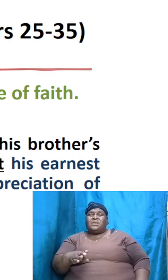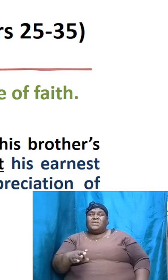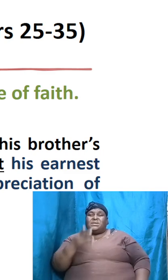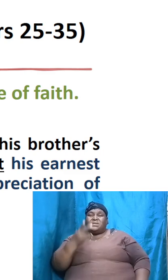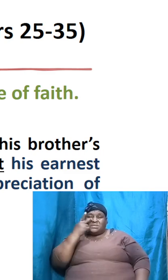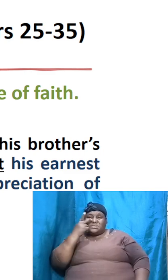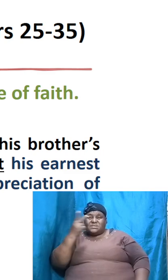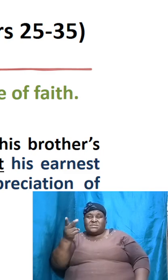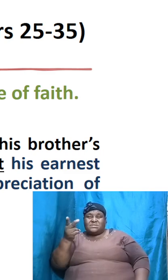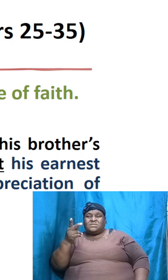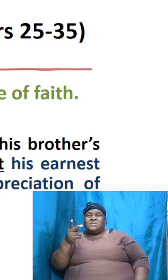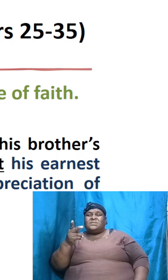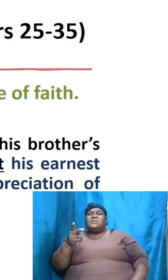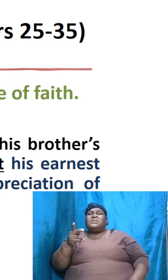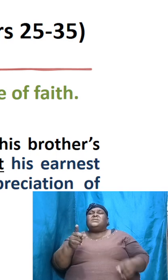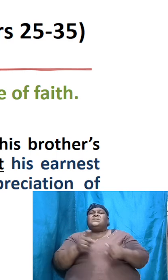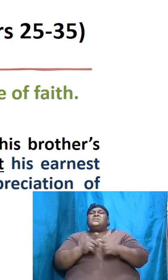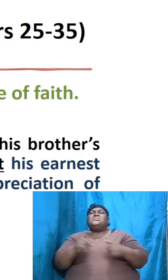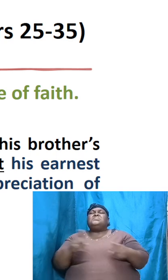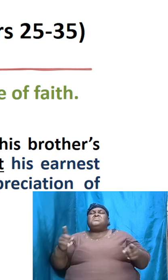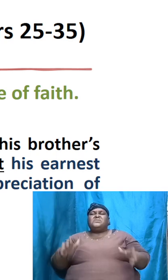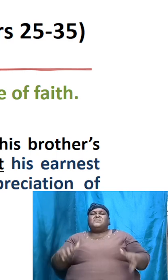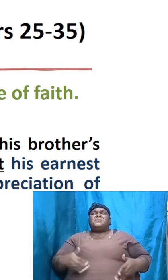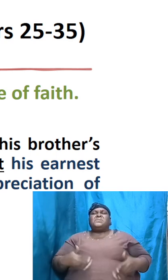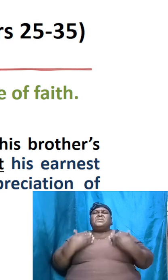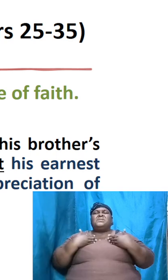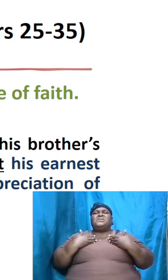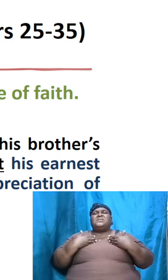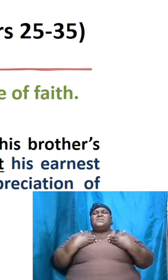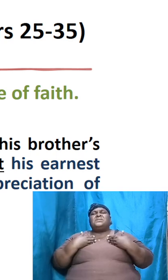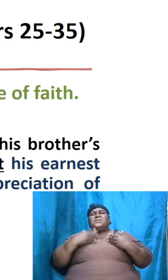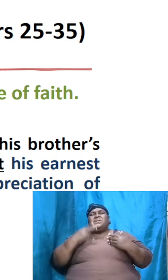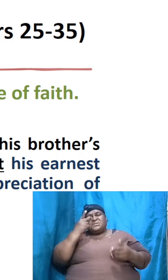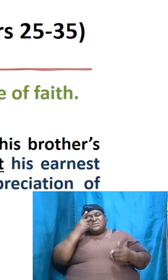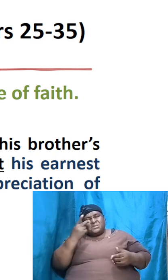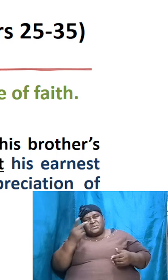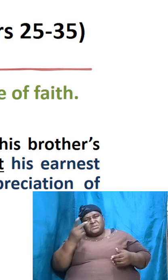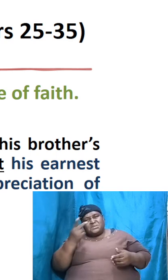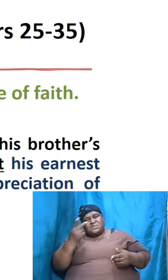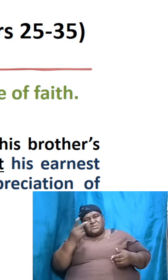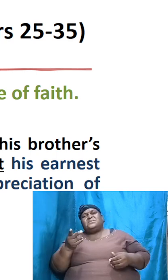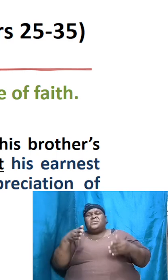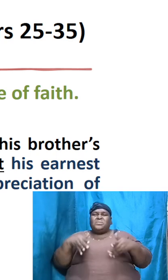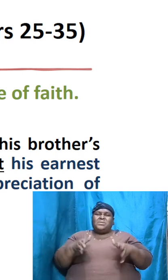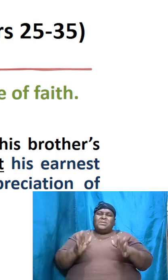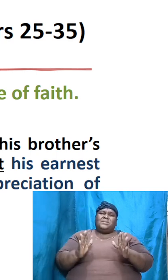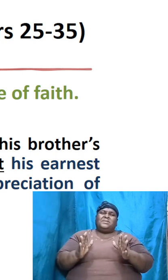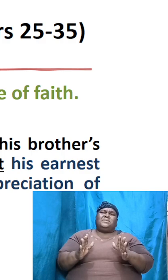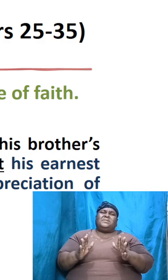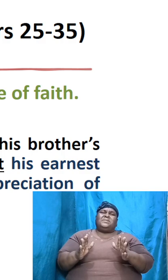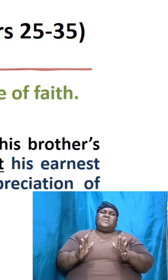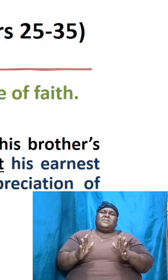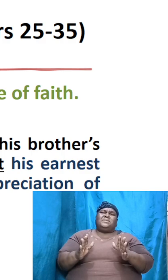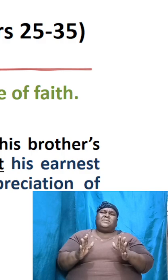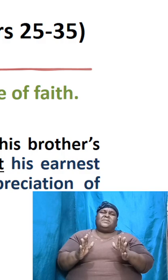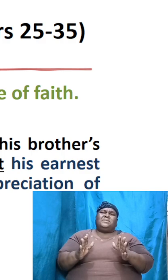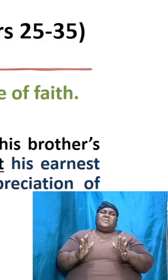in a different light is going to be seen in a way that